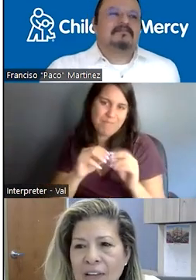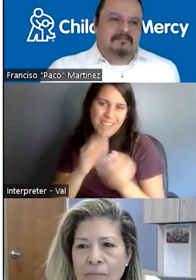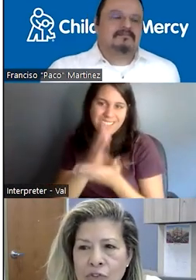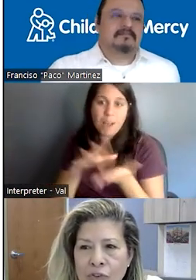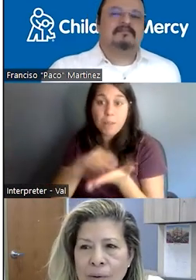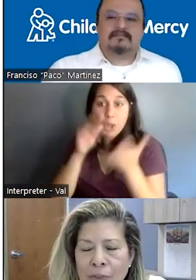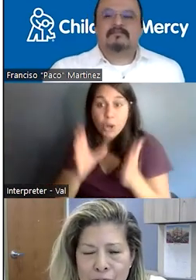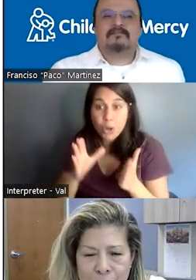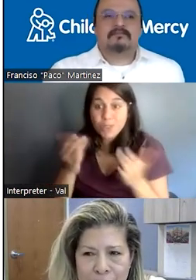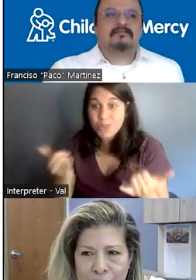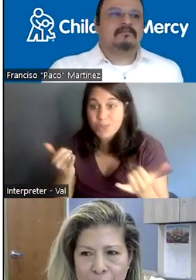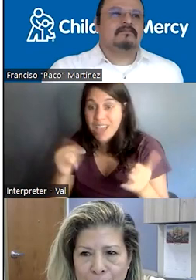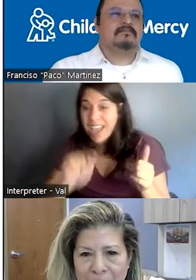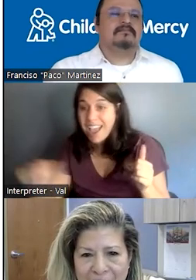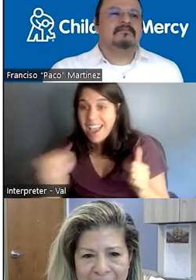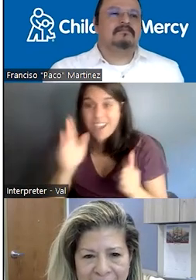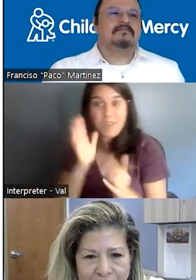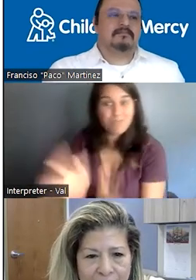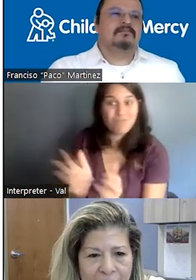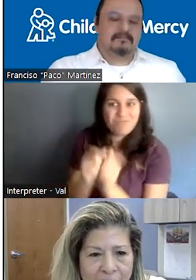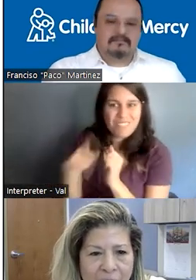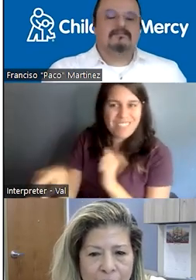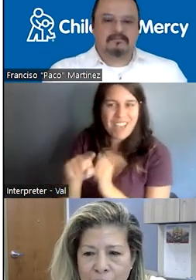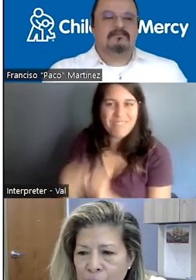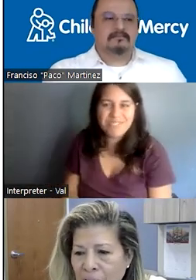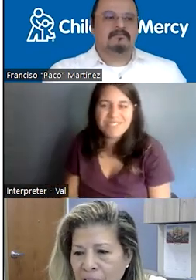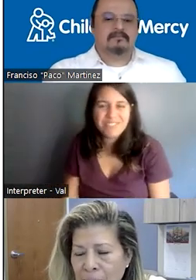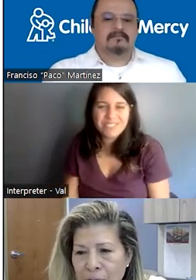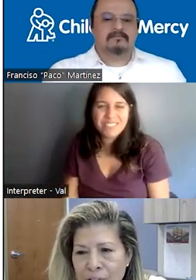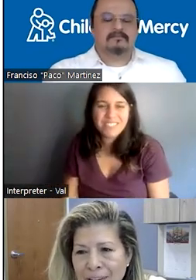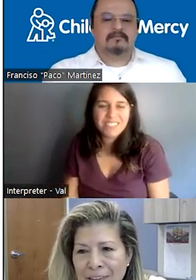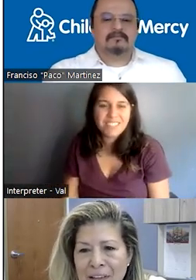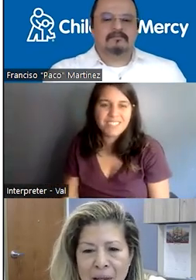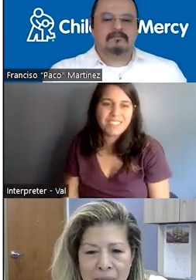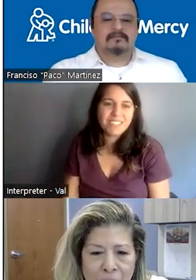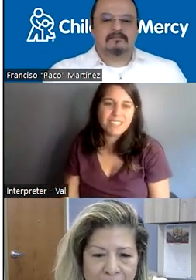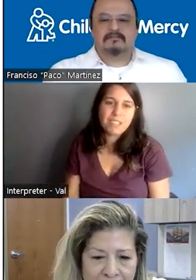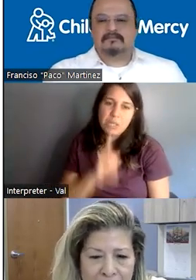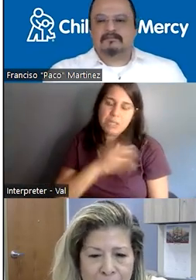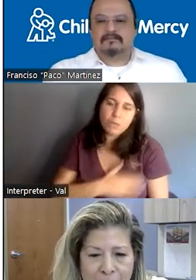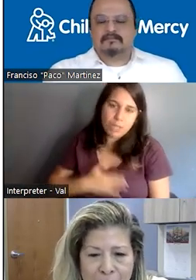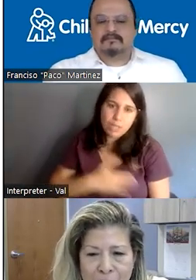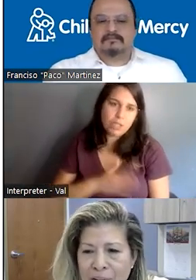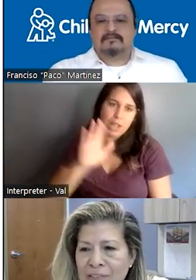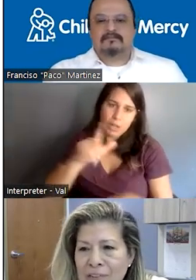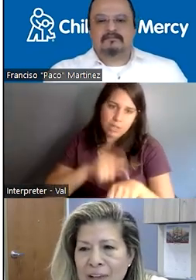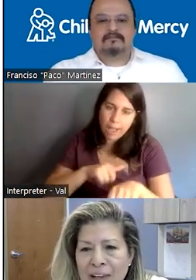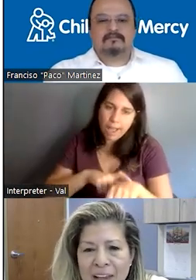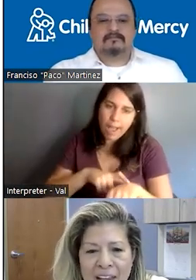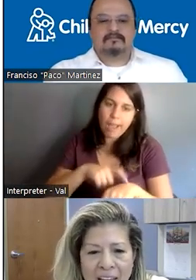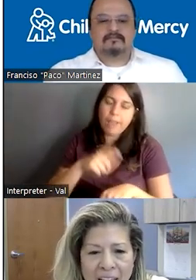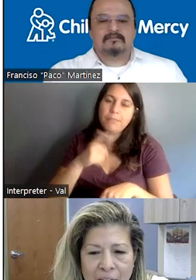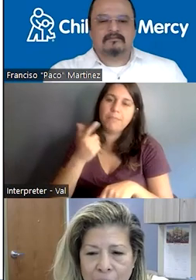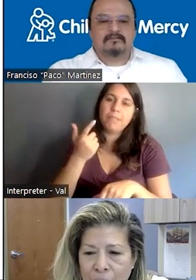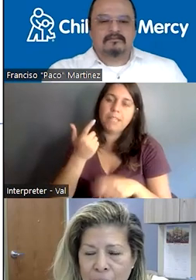next. And I'm sure some of those questions will be asked there. We really appreciate the time you've taken to be with us today,